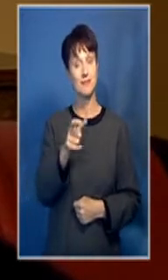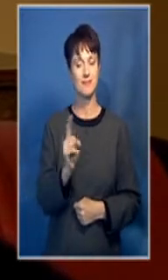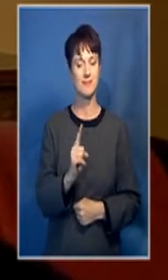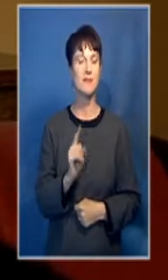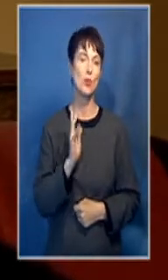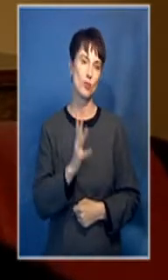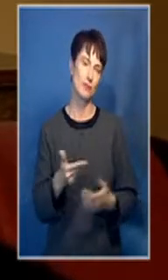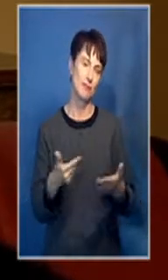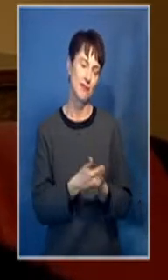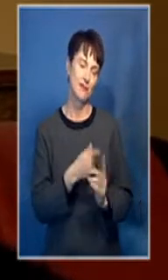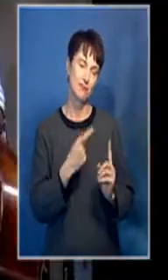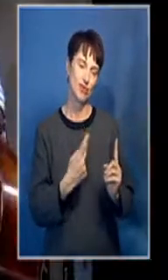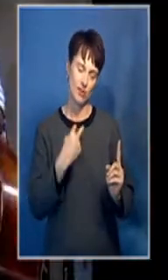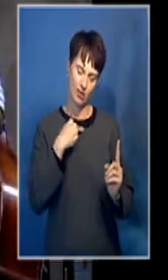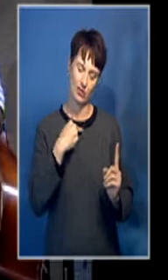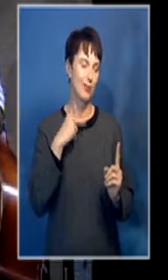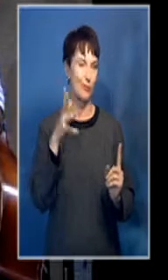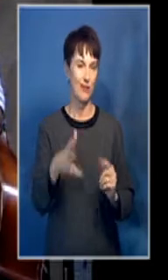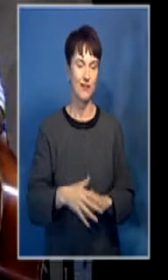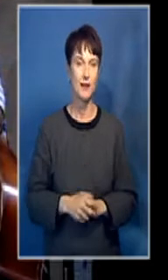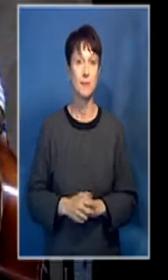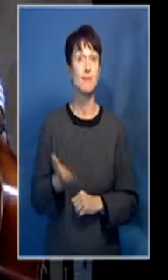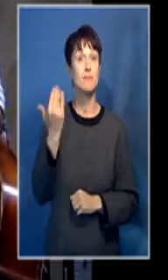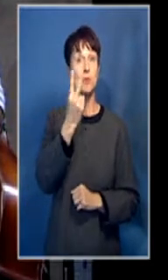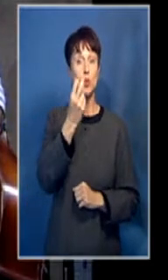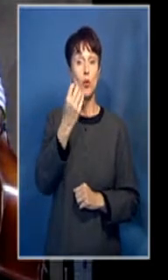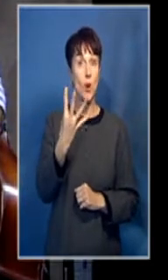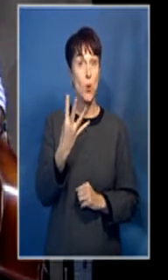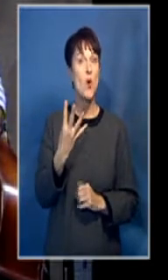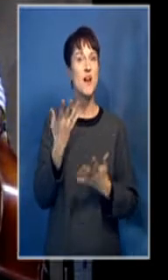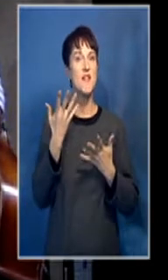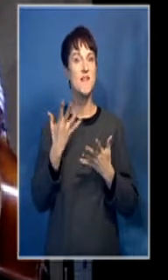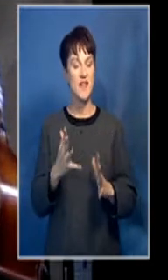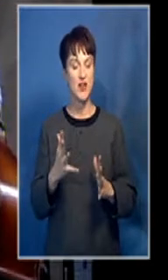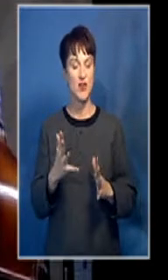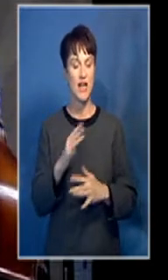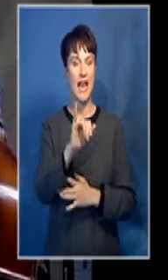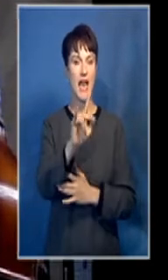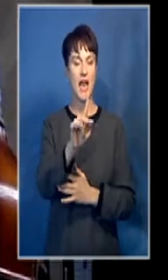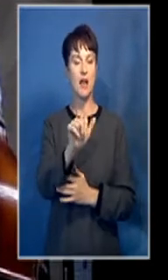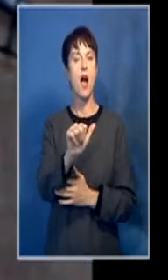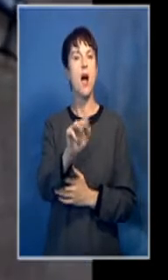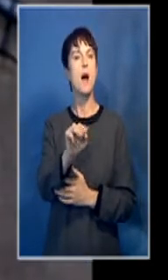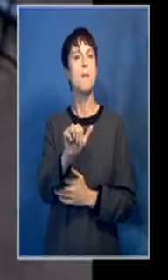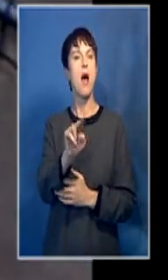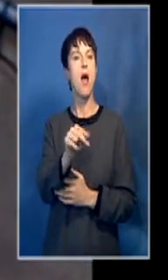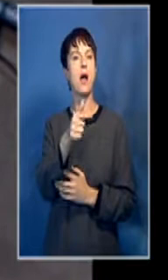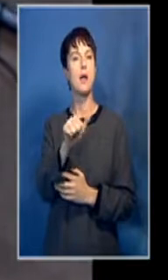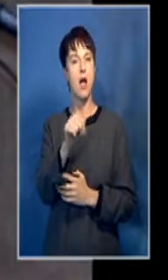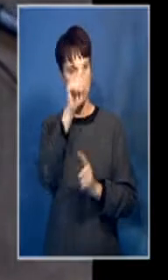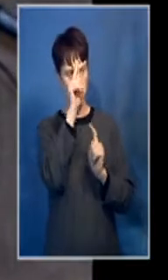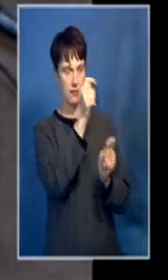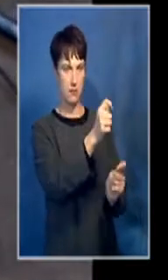i'm going to miss us so much in 2004 she was bestowed with the order of ikamanga in recognition of her